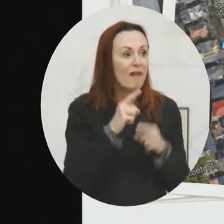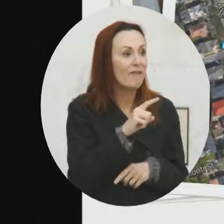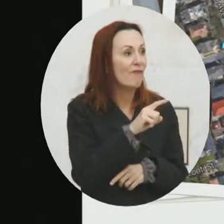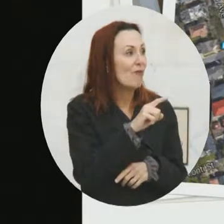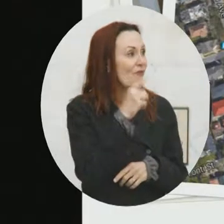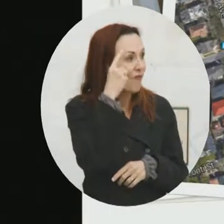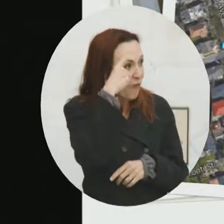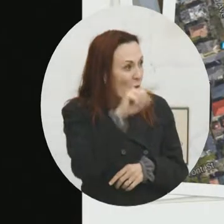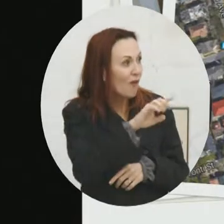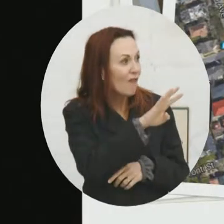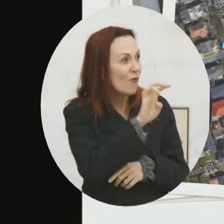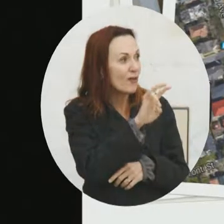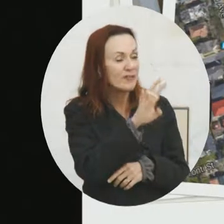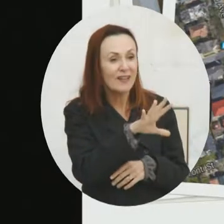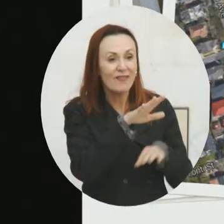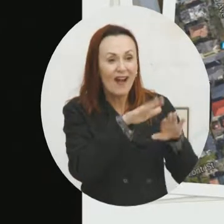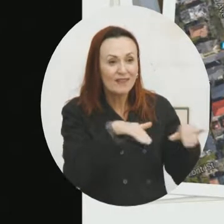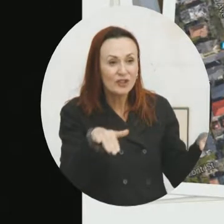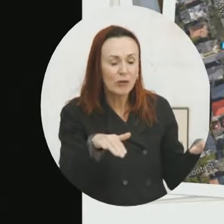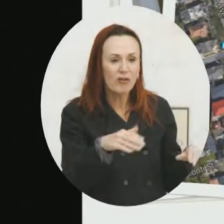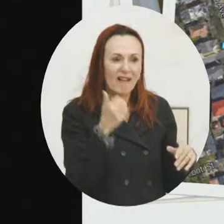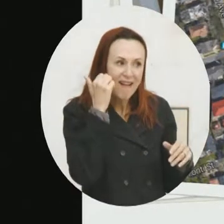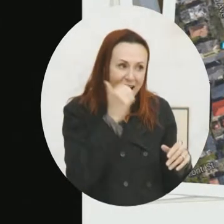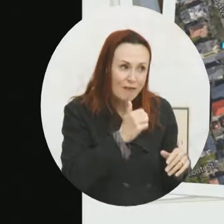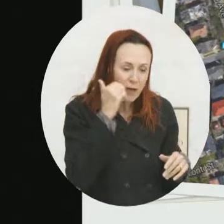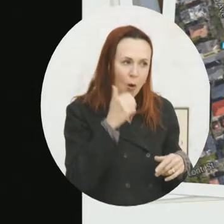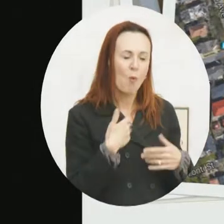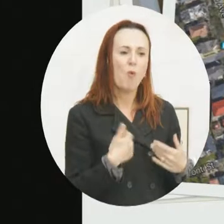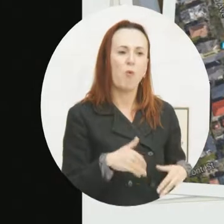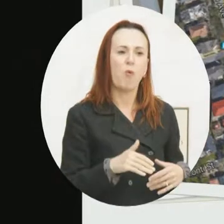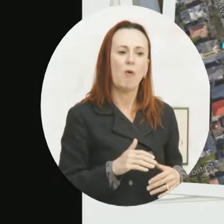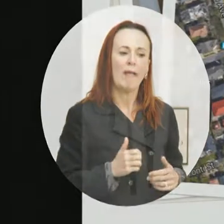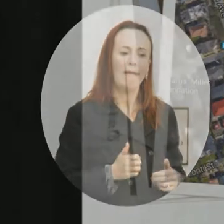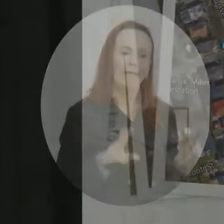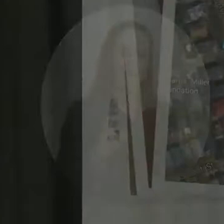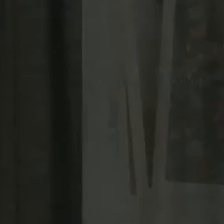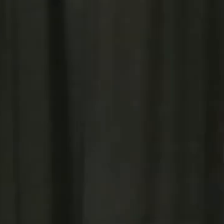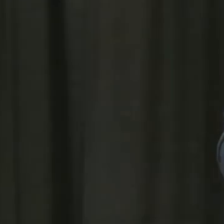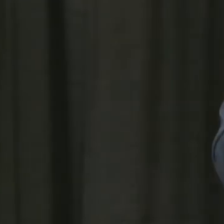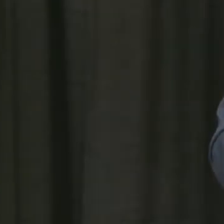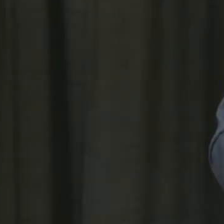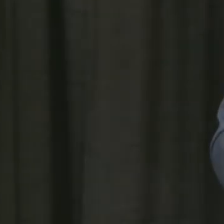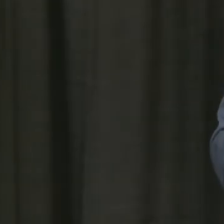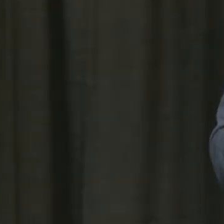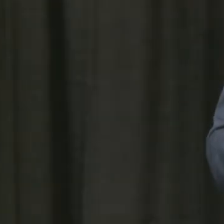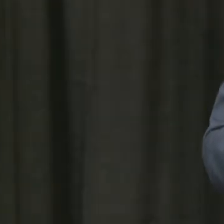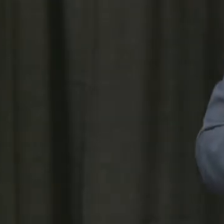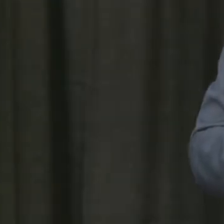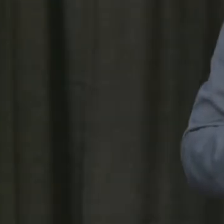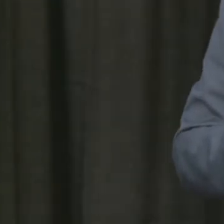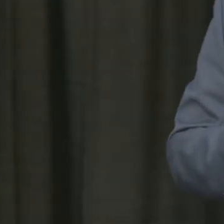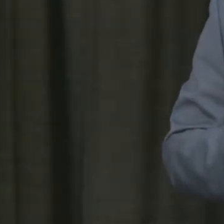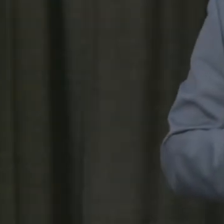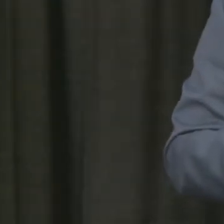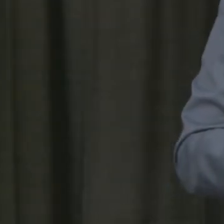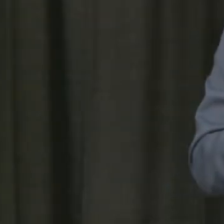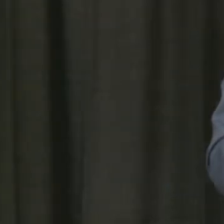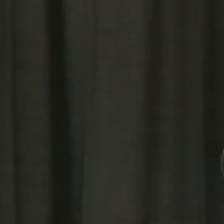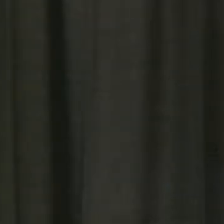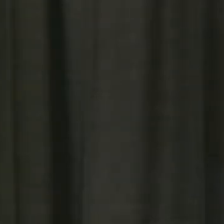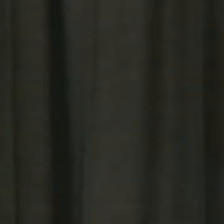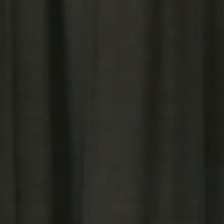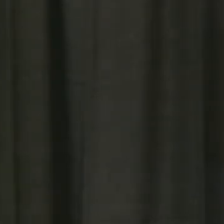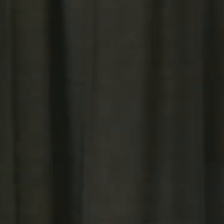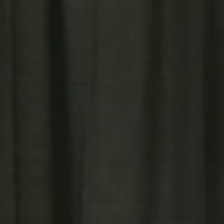every day, that's the living evidence of his commitment to this work. And I just want to honor him because you guys, you know, we lost him, um, tragically, earlier